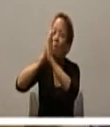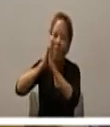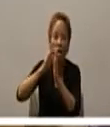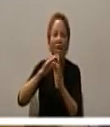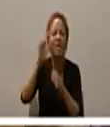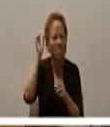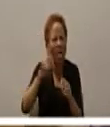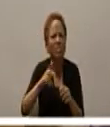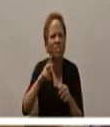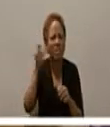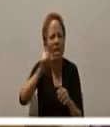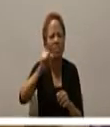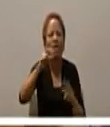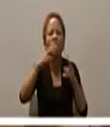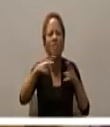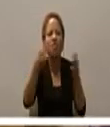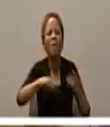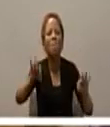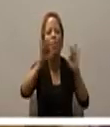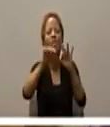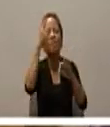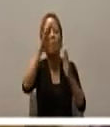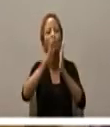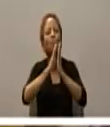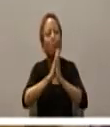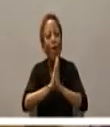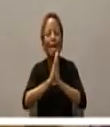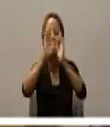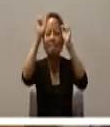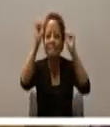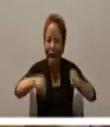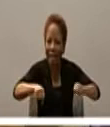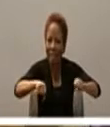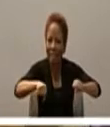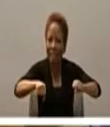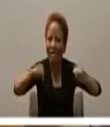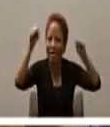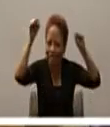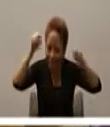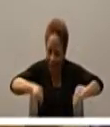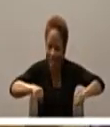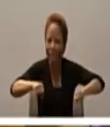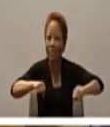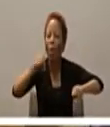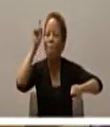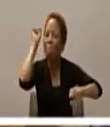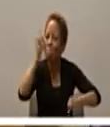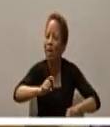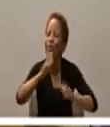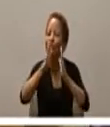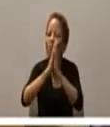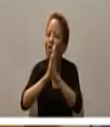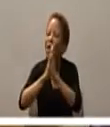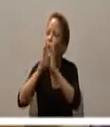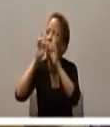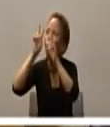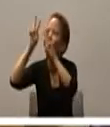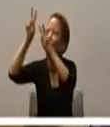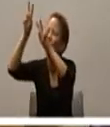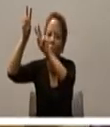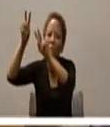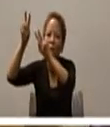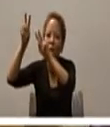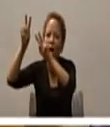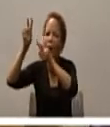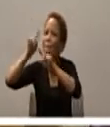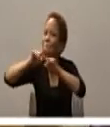importance and the time in prayer that's also very very very important giving us guidance and direction strengthening us right giving